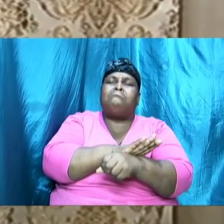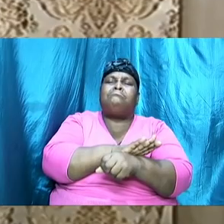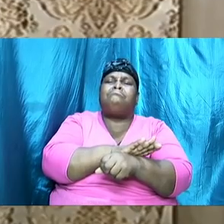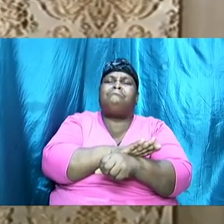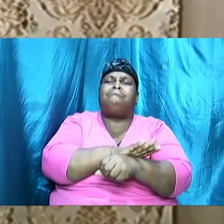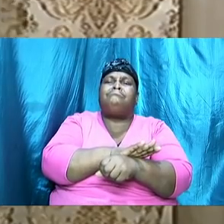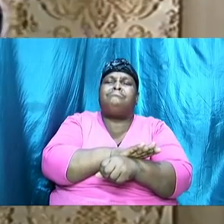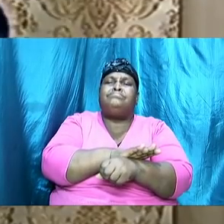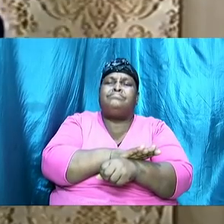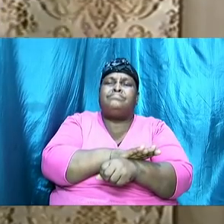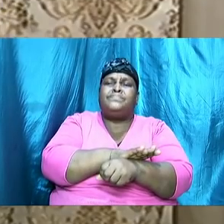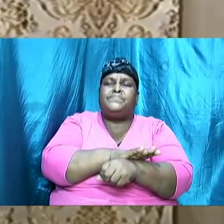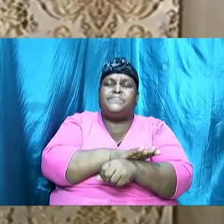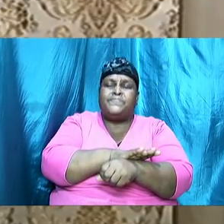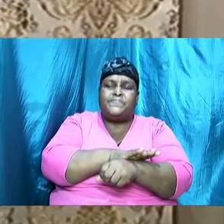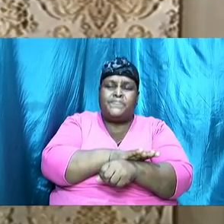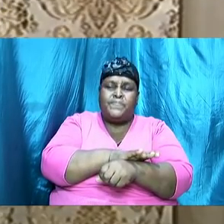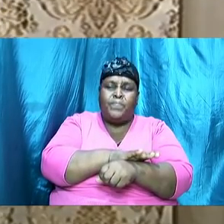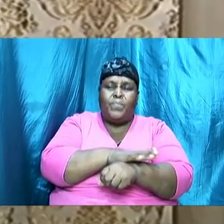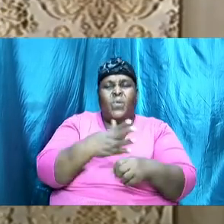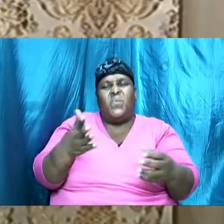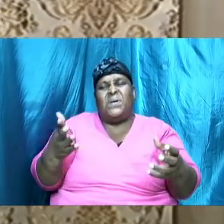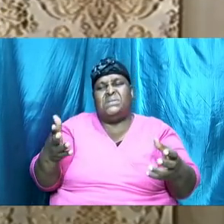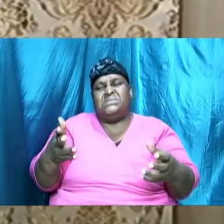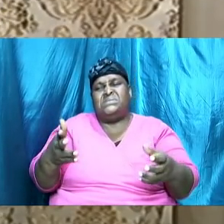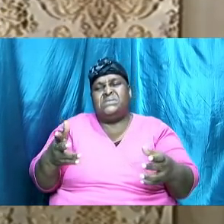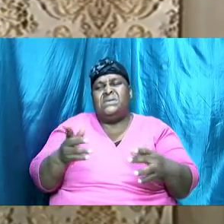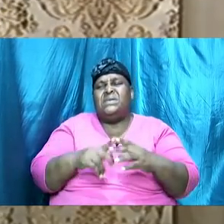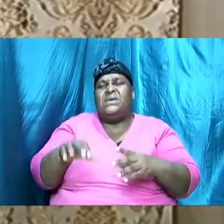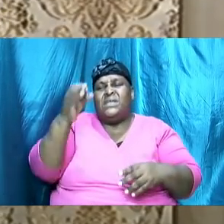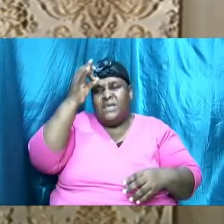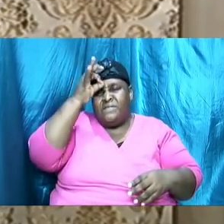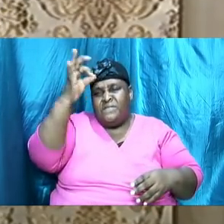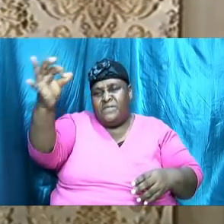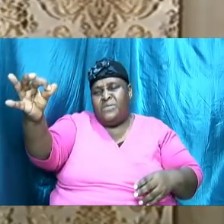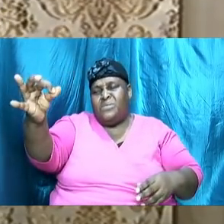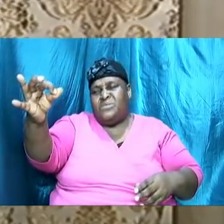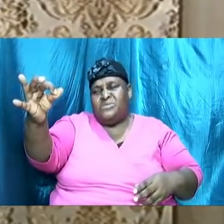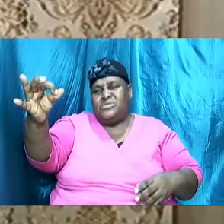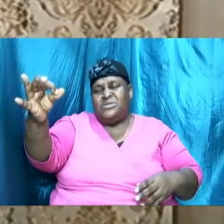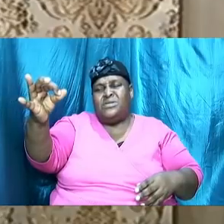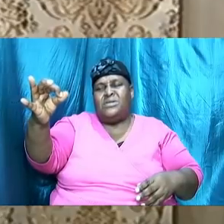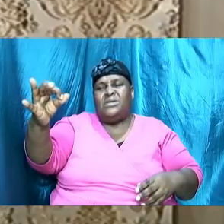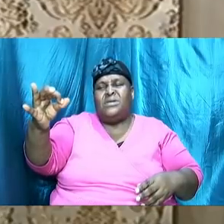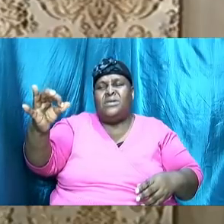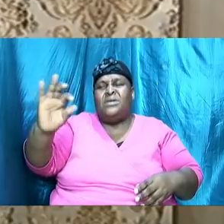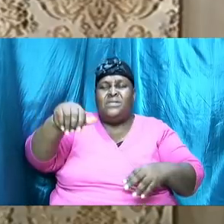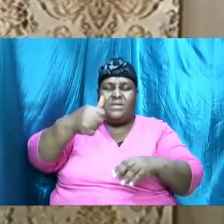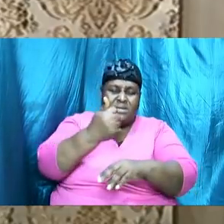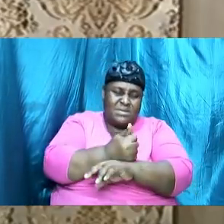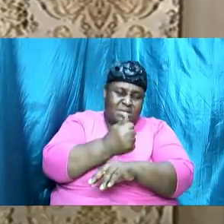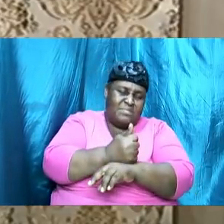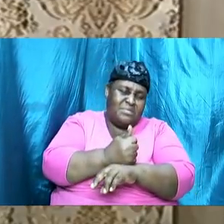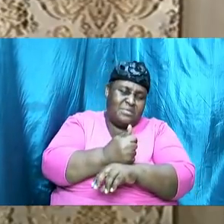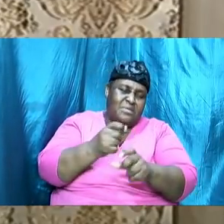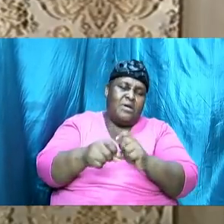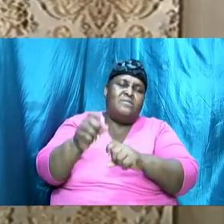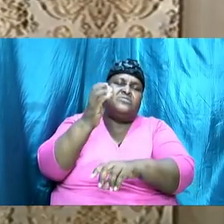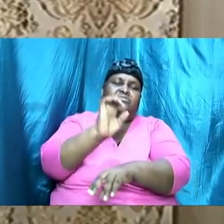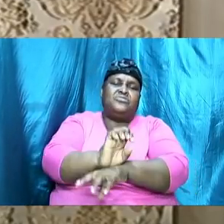what then would have been a future event which is the establishment of the church